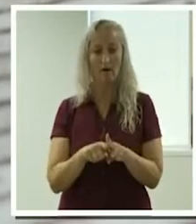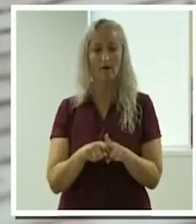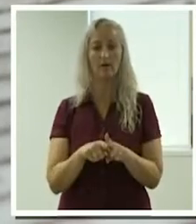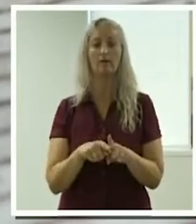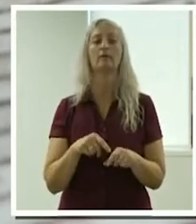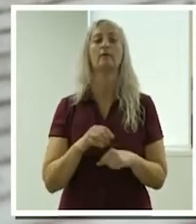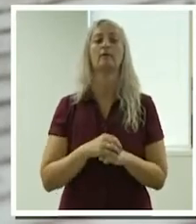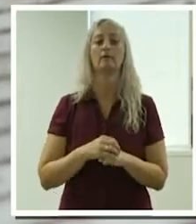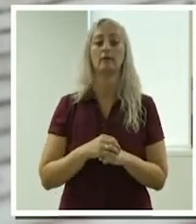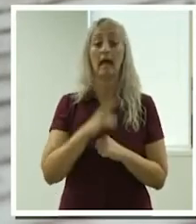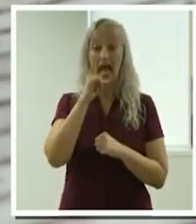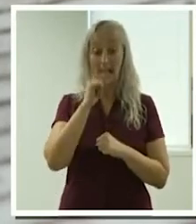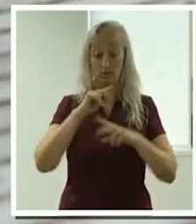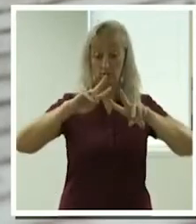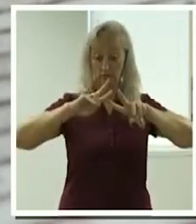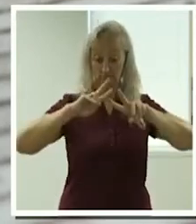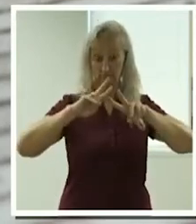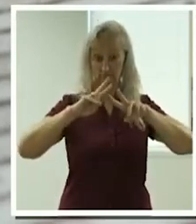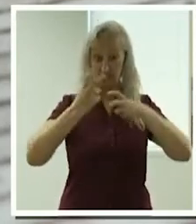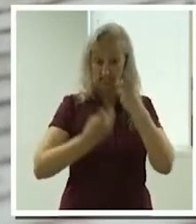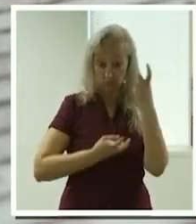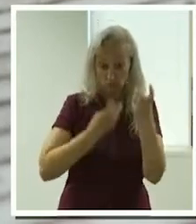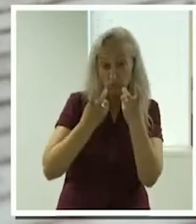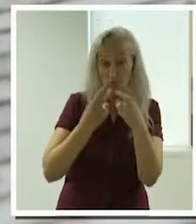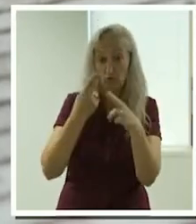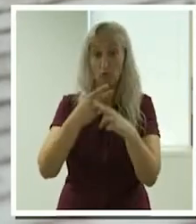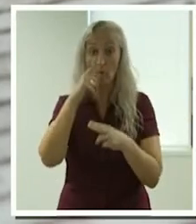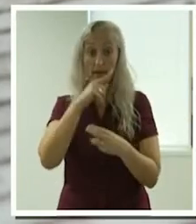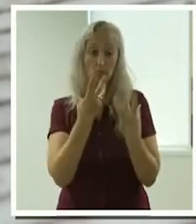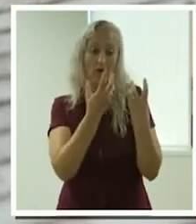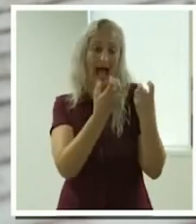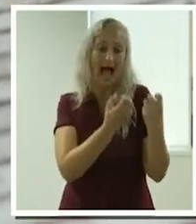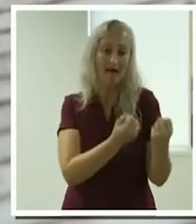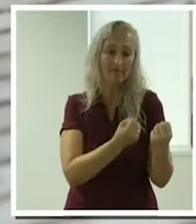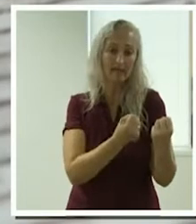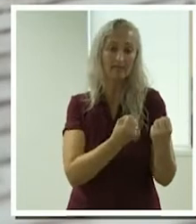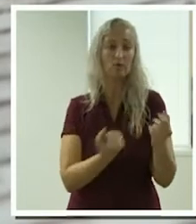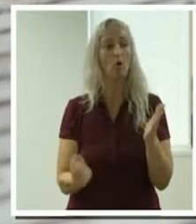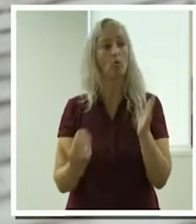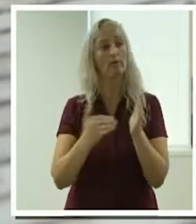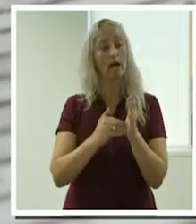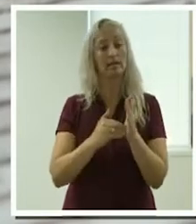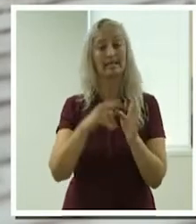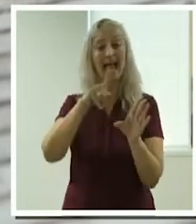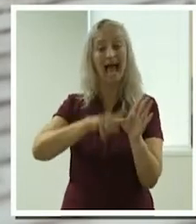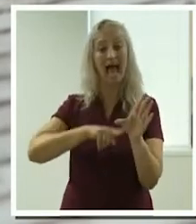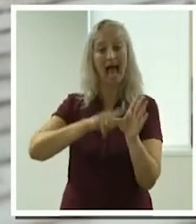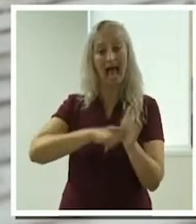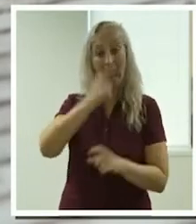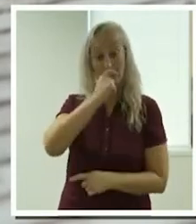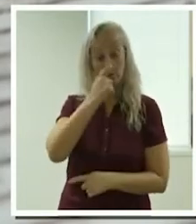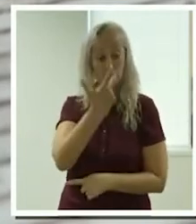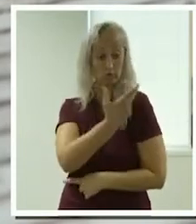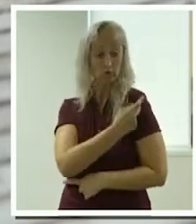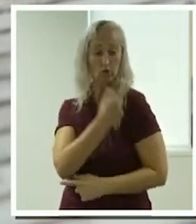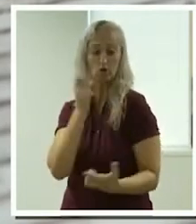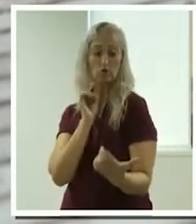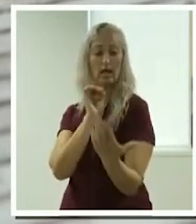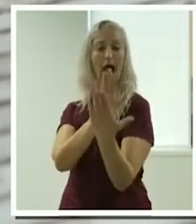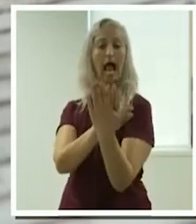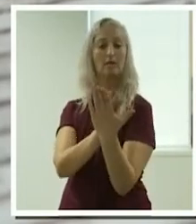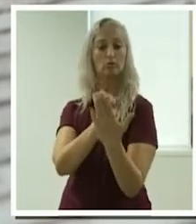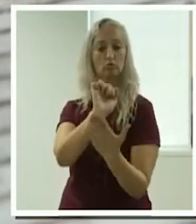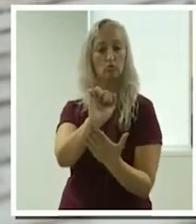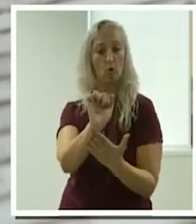searches. And this is giving you access to more clients that want this peace of mind. We've added annual flu shots statuses to profiles as required in aged care.